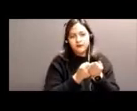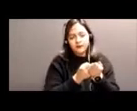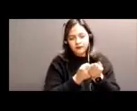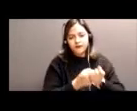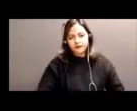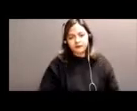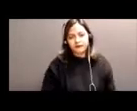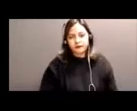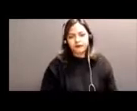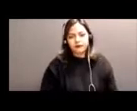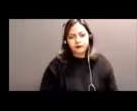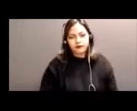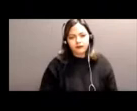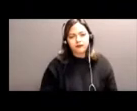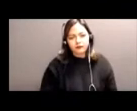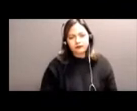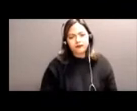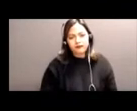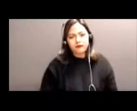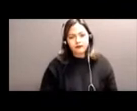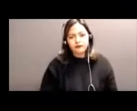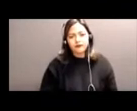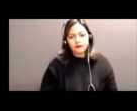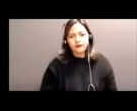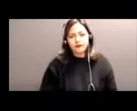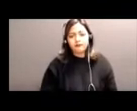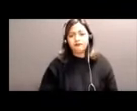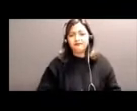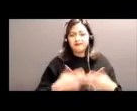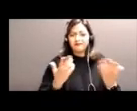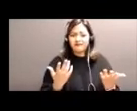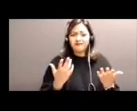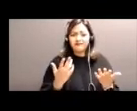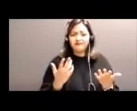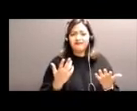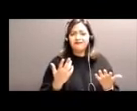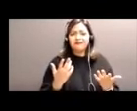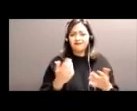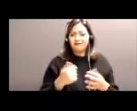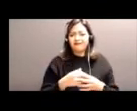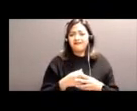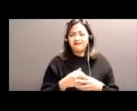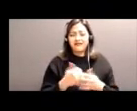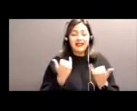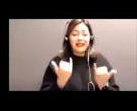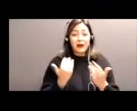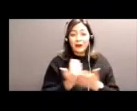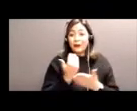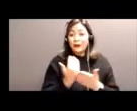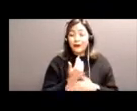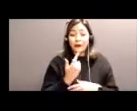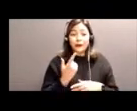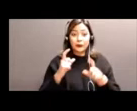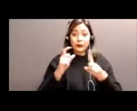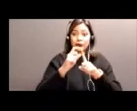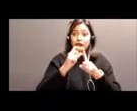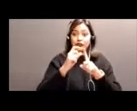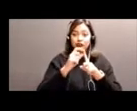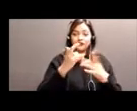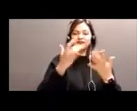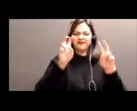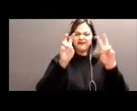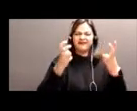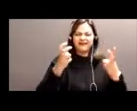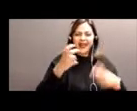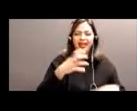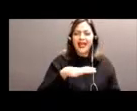So, to what we call, and everybody is now in the new buzzword, is the age-friendly community.